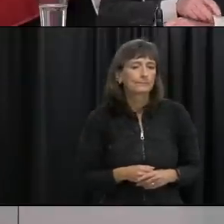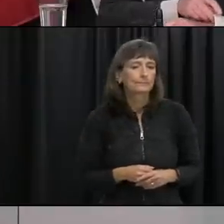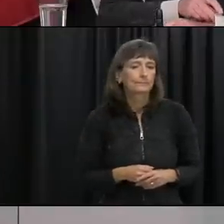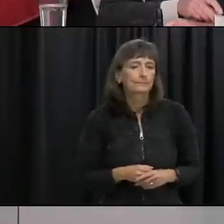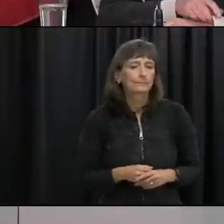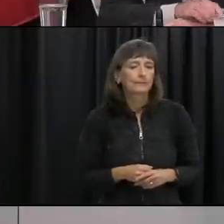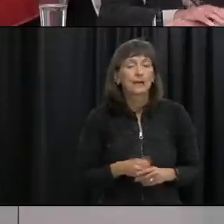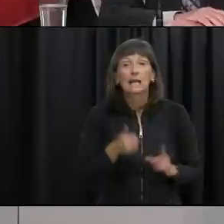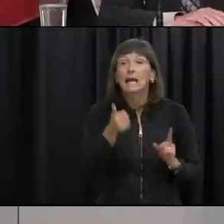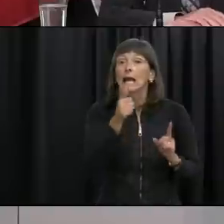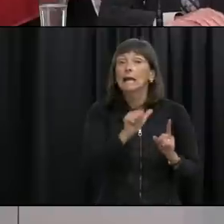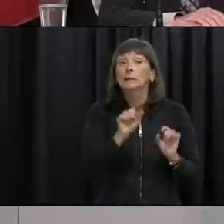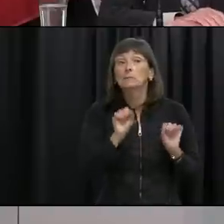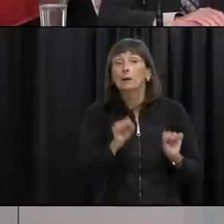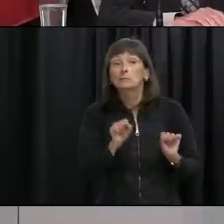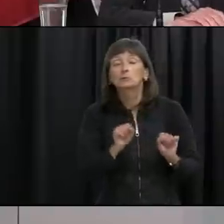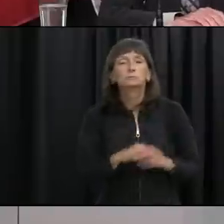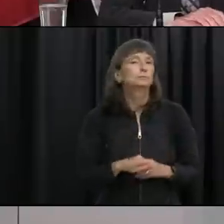identified no